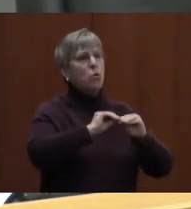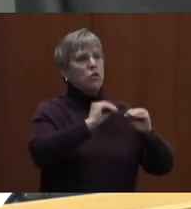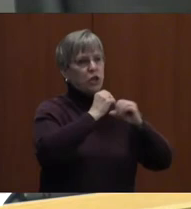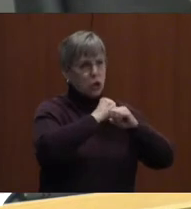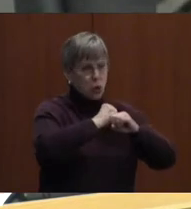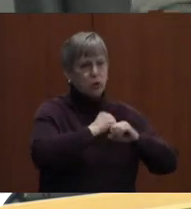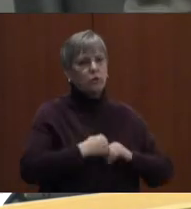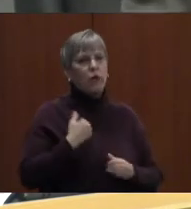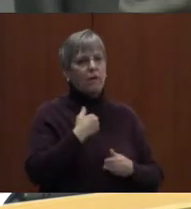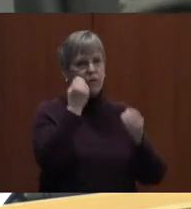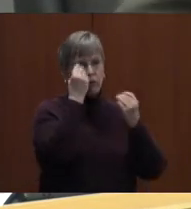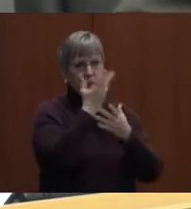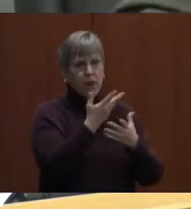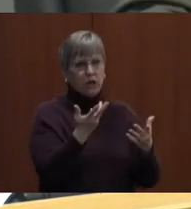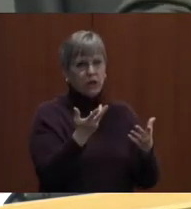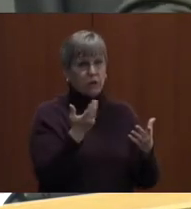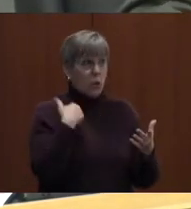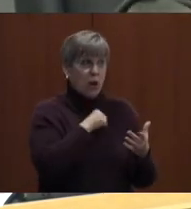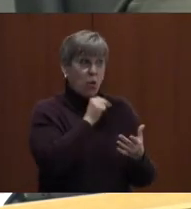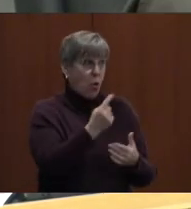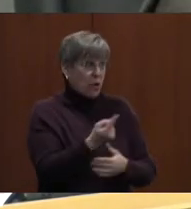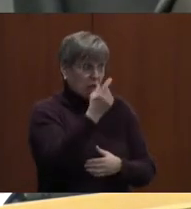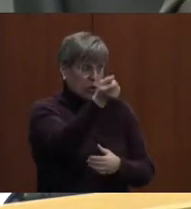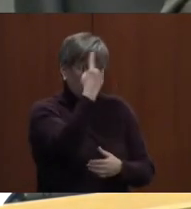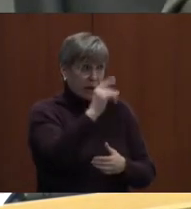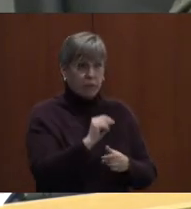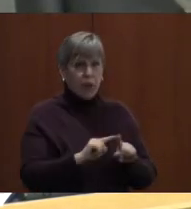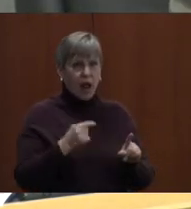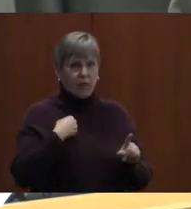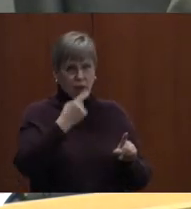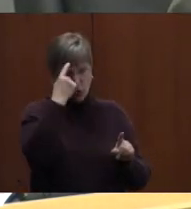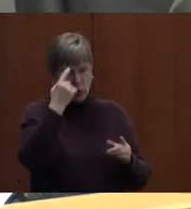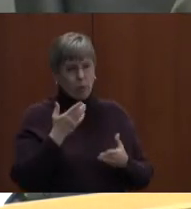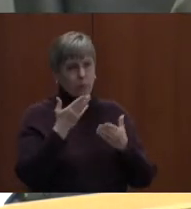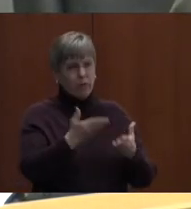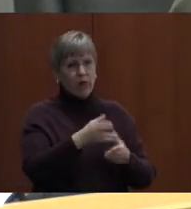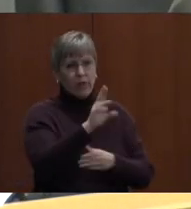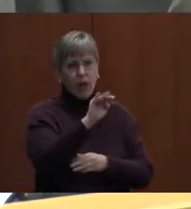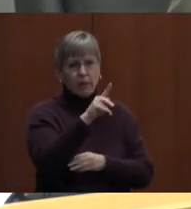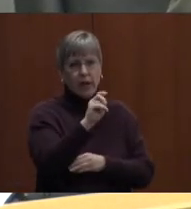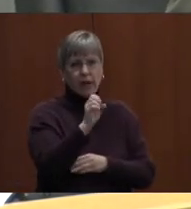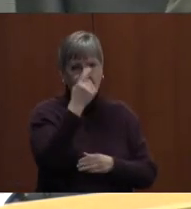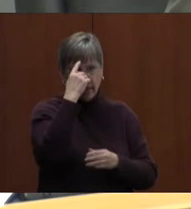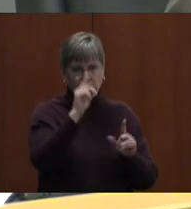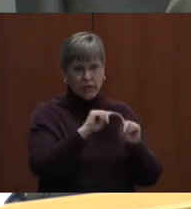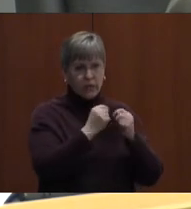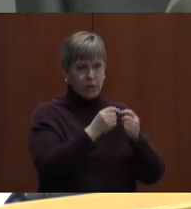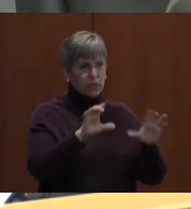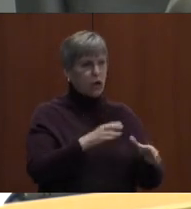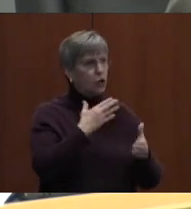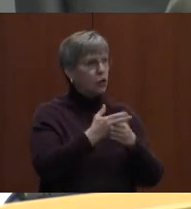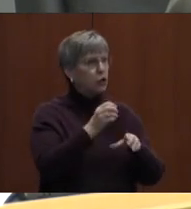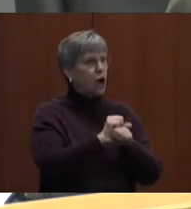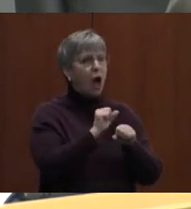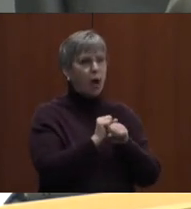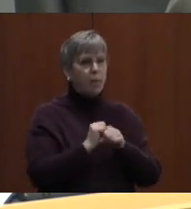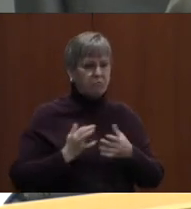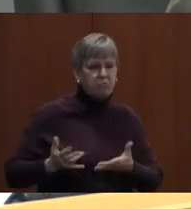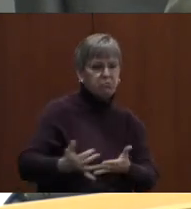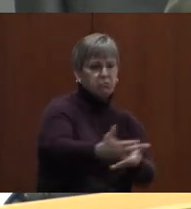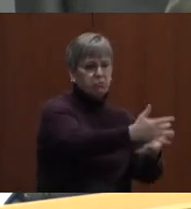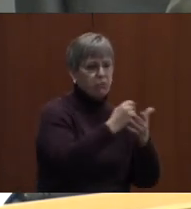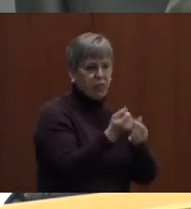little bit of information. You don't need to necessarily understand it, but I thought I'd include it in Friday's updates. And I think the team's done a good job pulling things together. Again, I want to